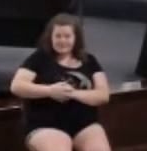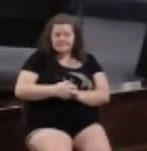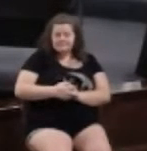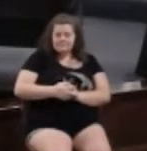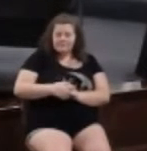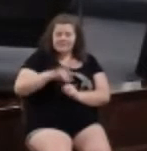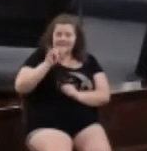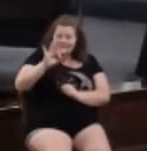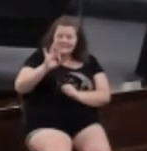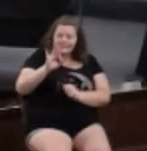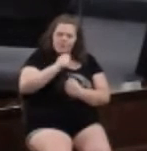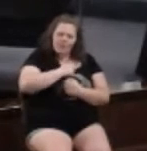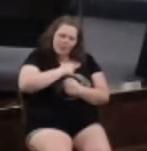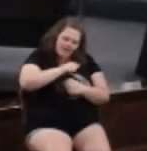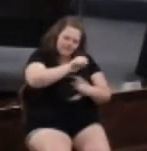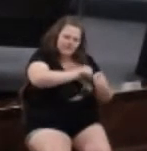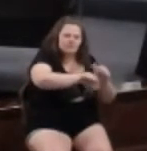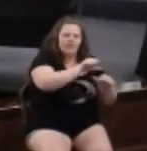is if we love one another.